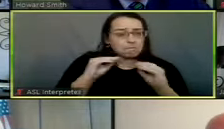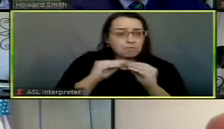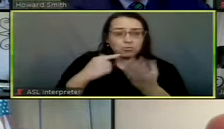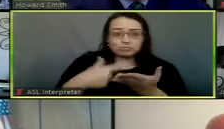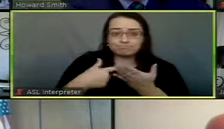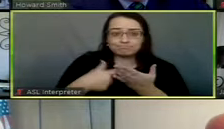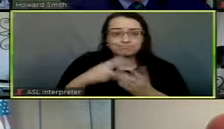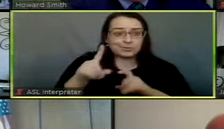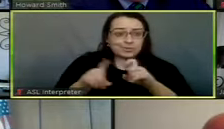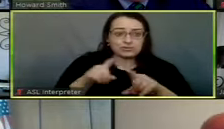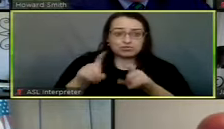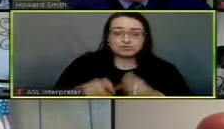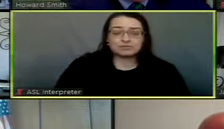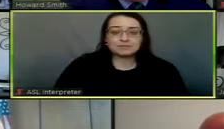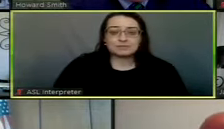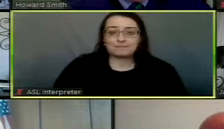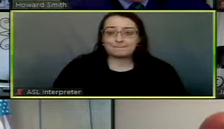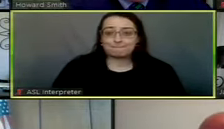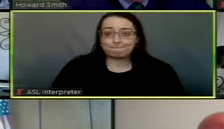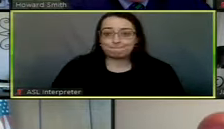discussion or questions from the council?